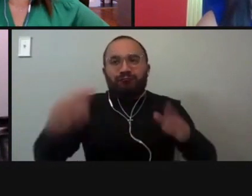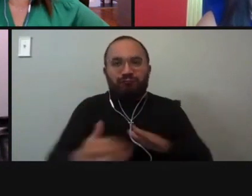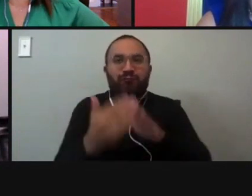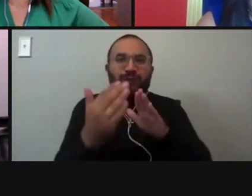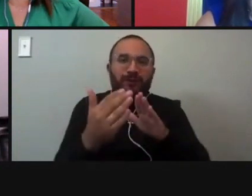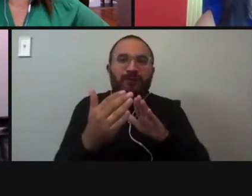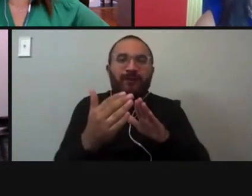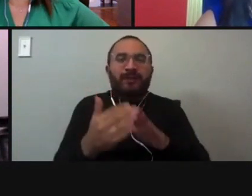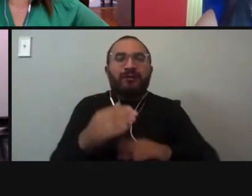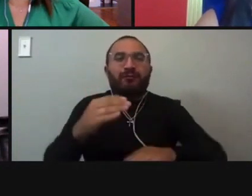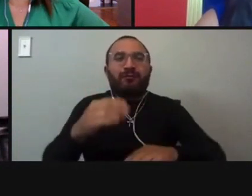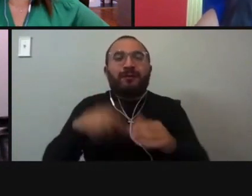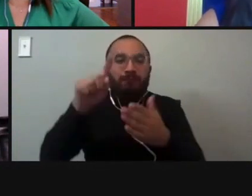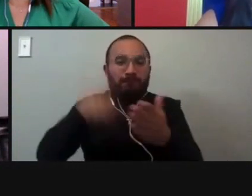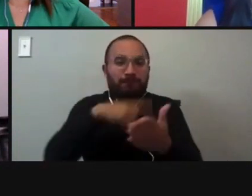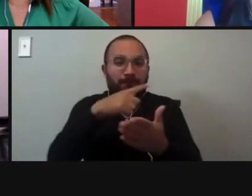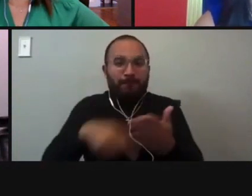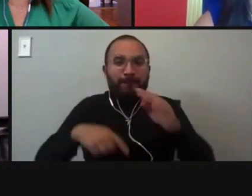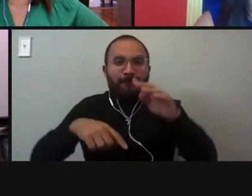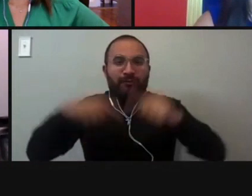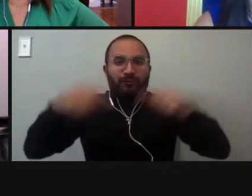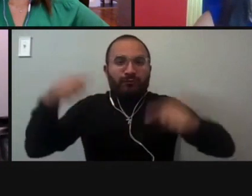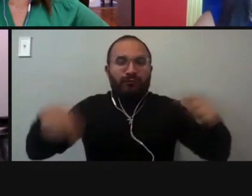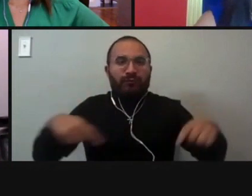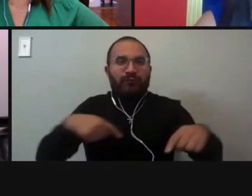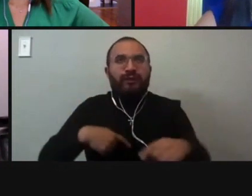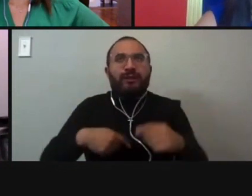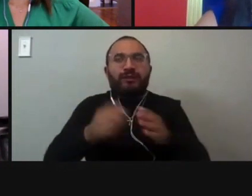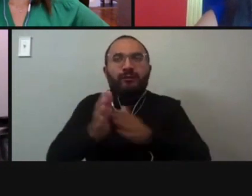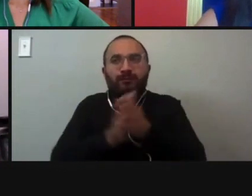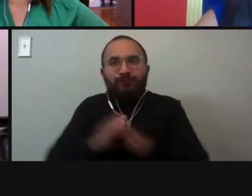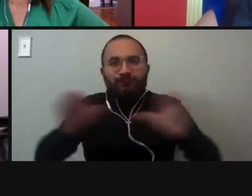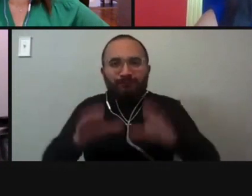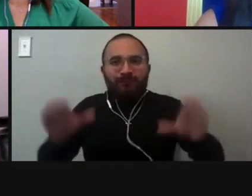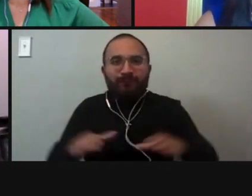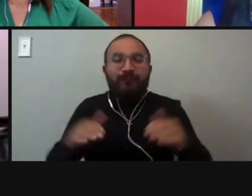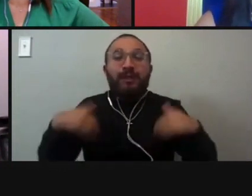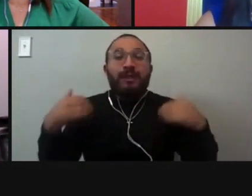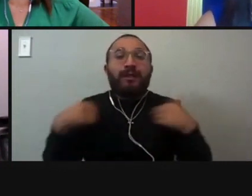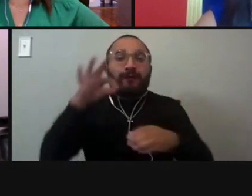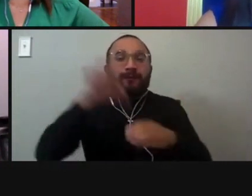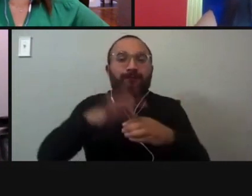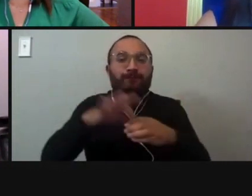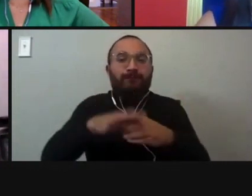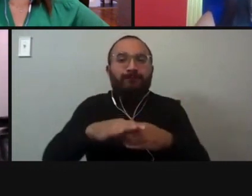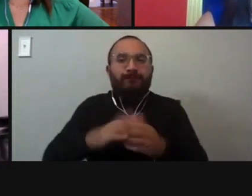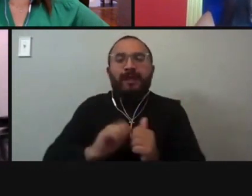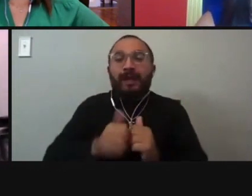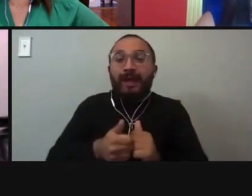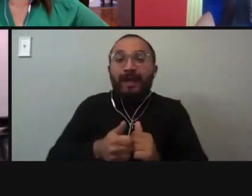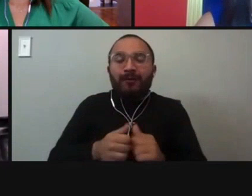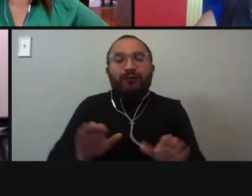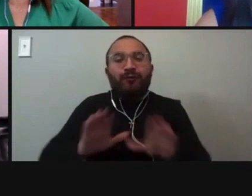and the surrounding areas. Our mission is to engage young voters to turn protest to policy by encouraging civil engagement in